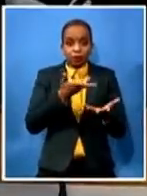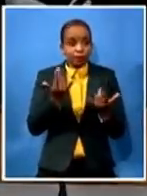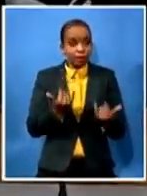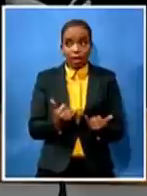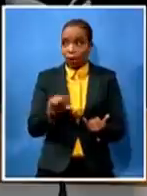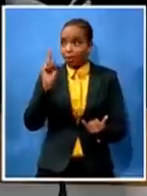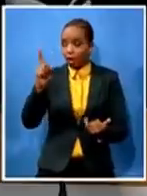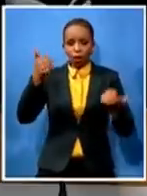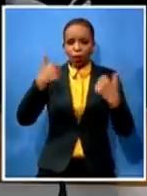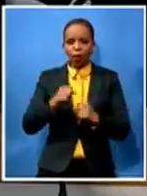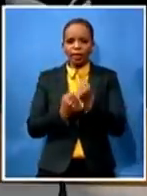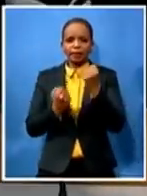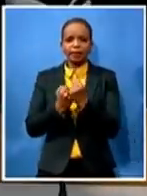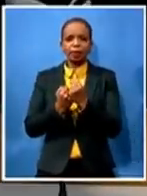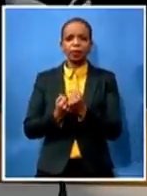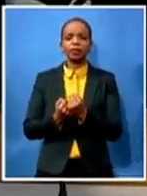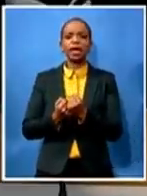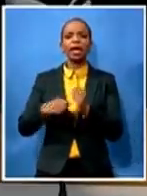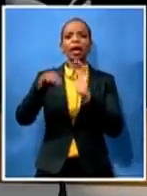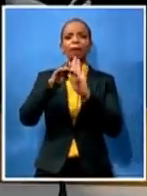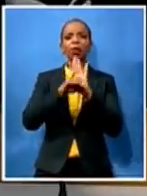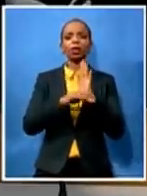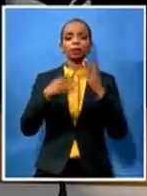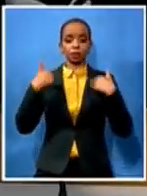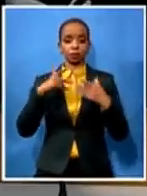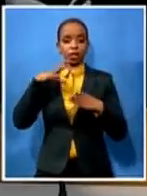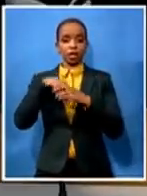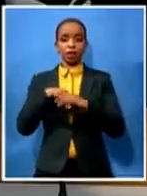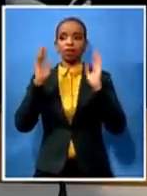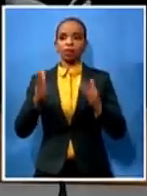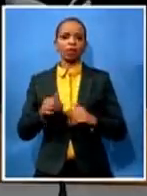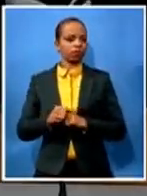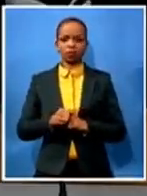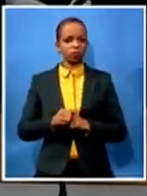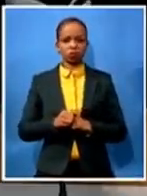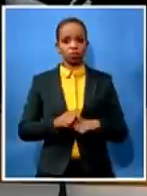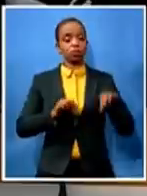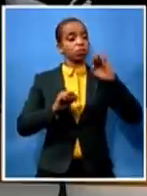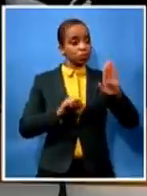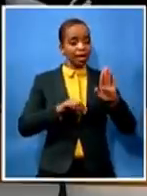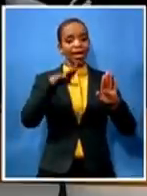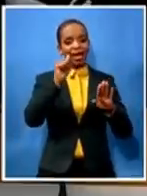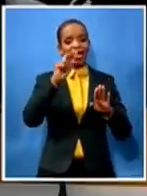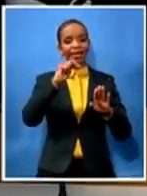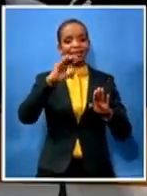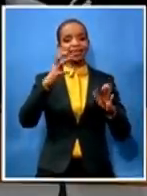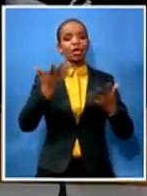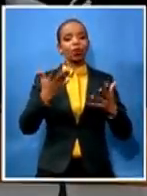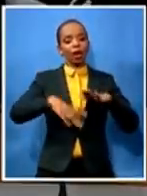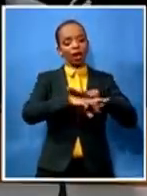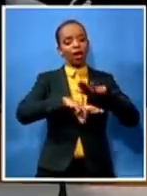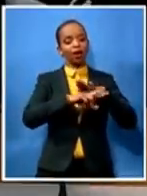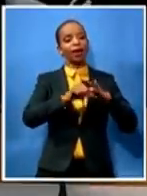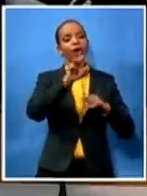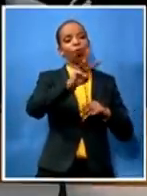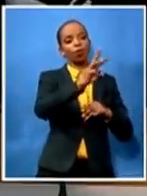they've hosted the regional conferences of the anc of the western they've hosted provincial workshops they've done